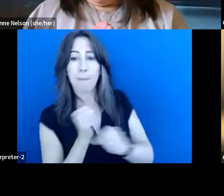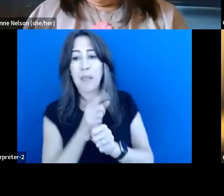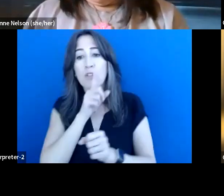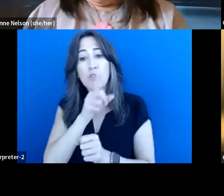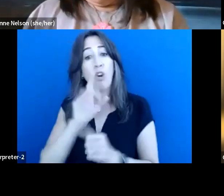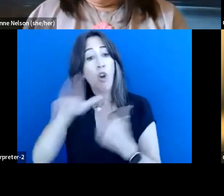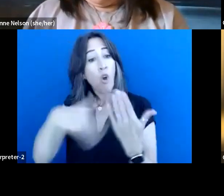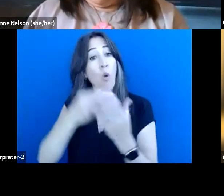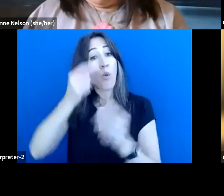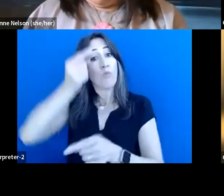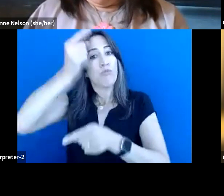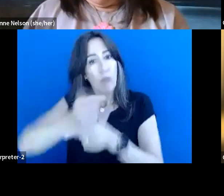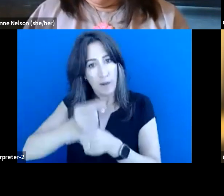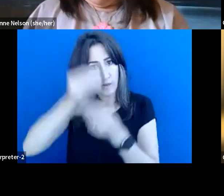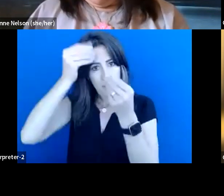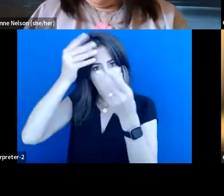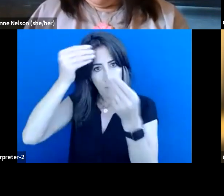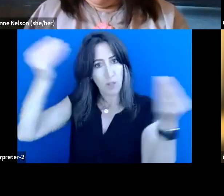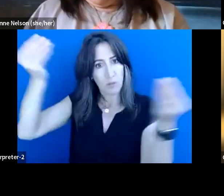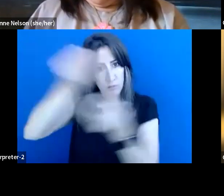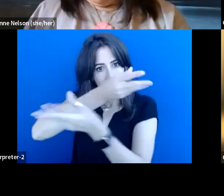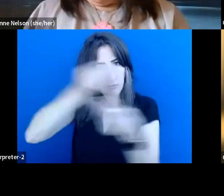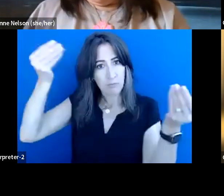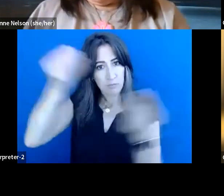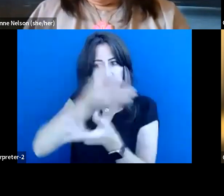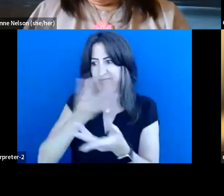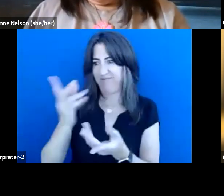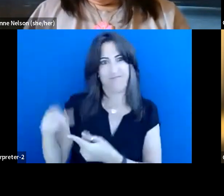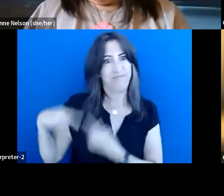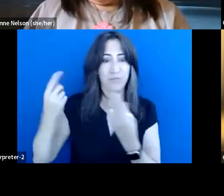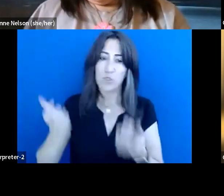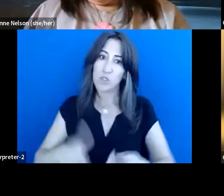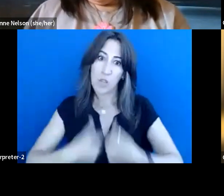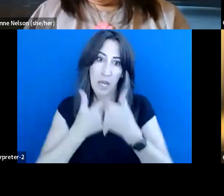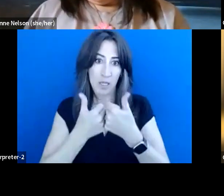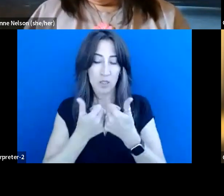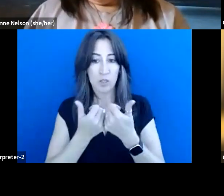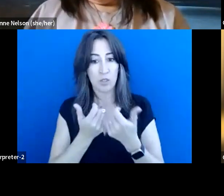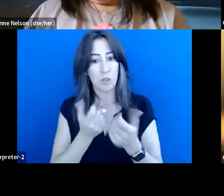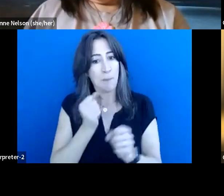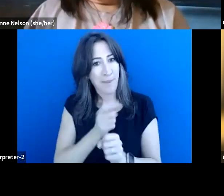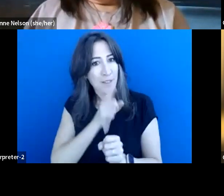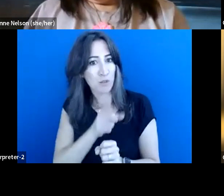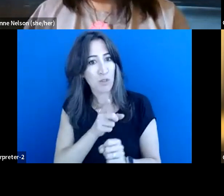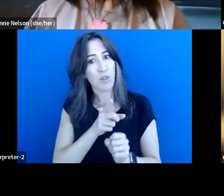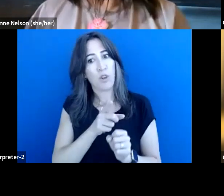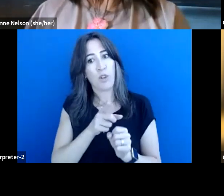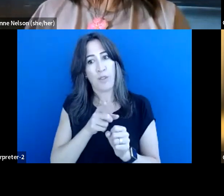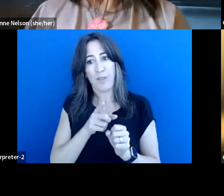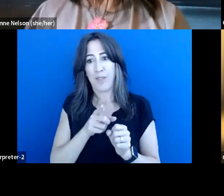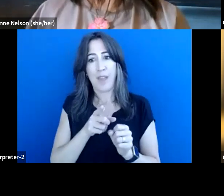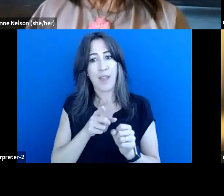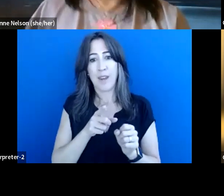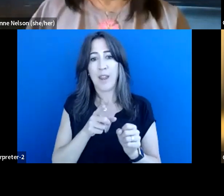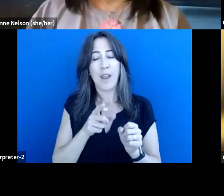And I think that's been, uh, really sort of challenging part of this one, ensuring communities understand that it's, if they're not taking